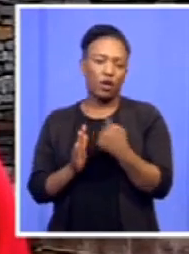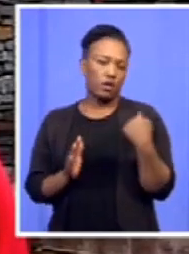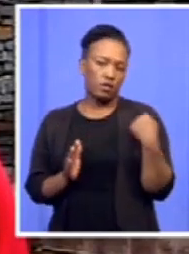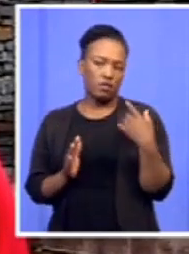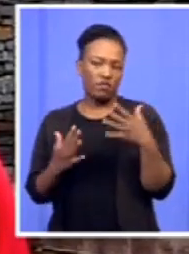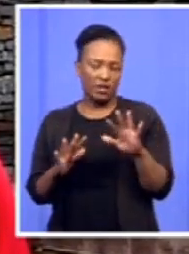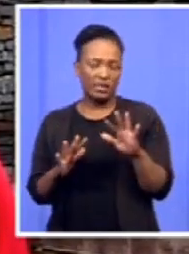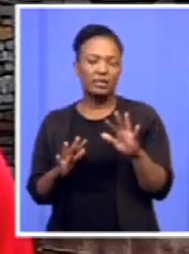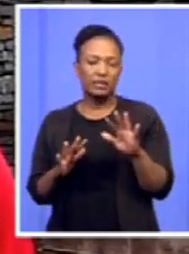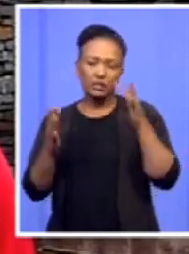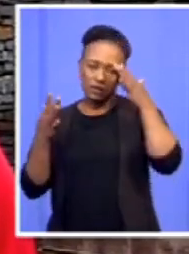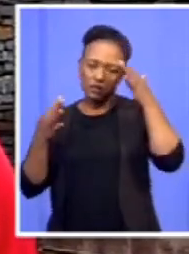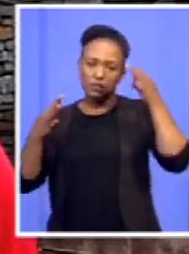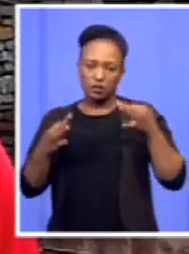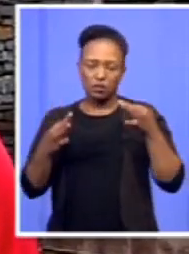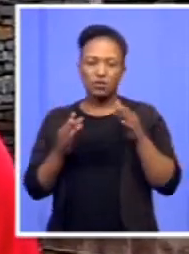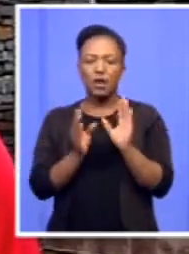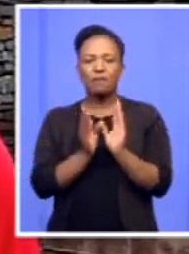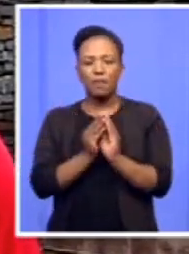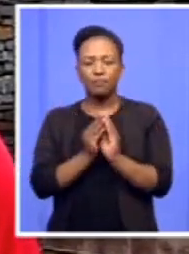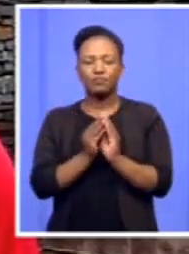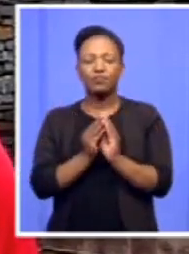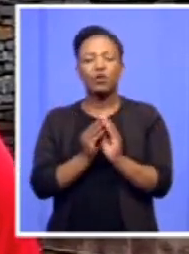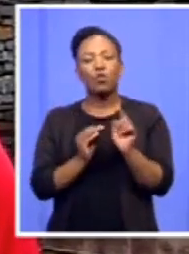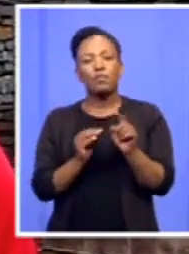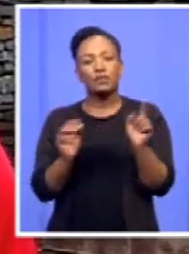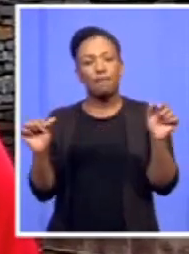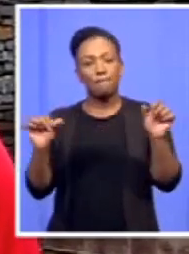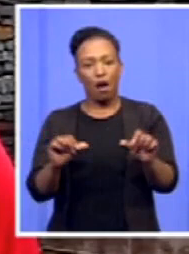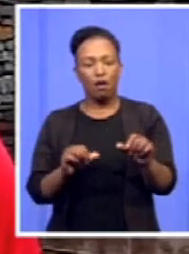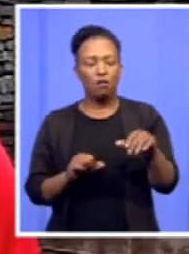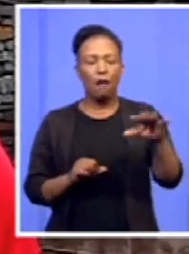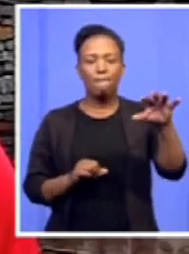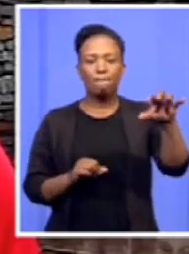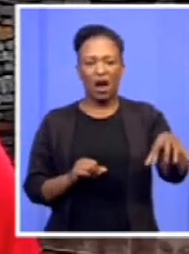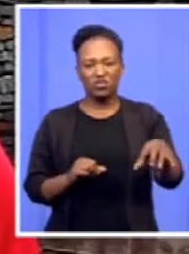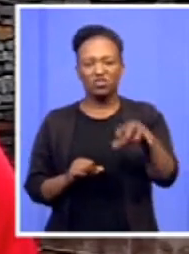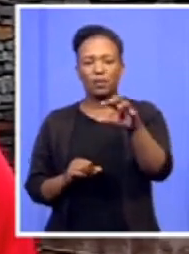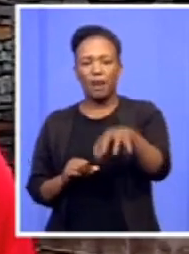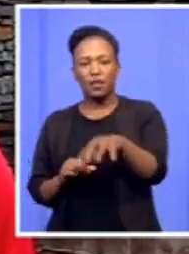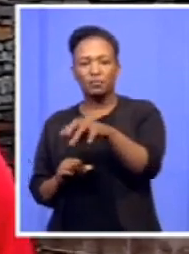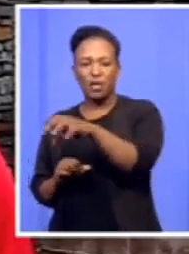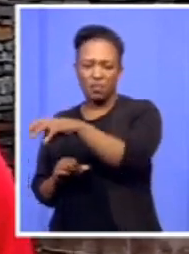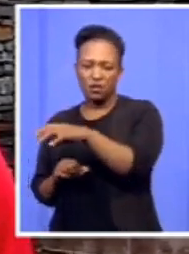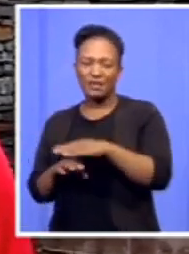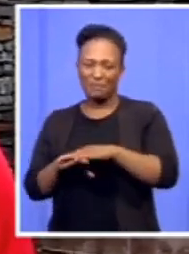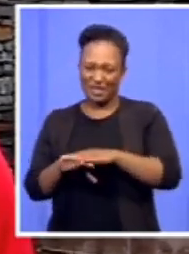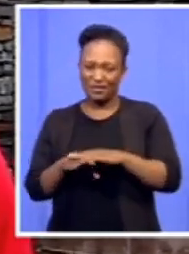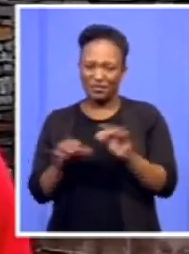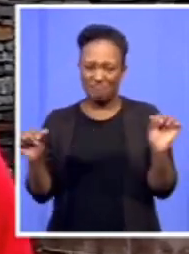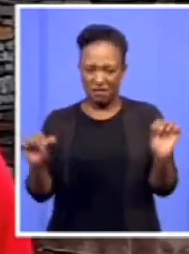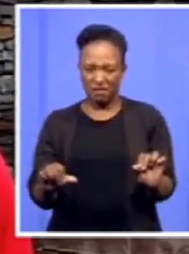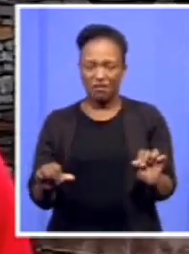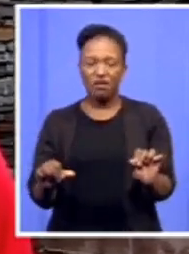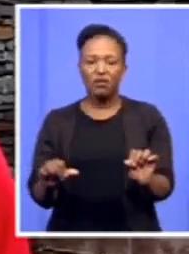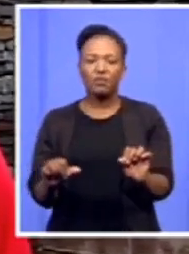to go back to the branches. We need to go back to the basics. That's why it resolved that this year is the year of the branch, meaning that